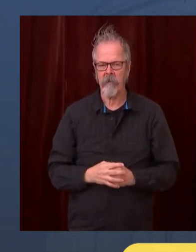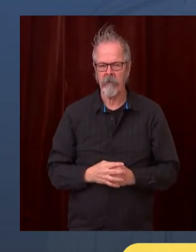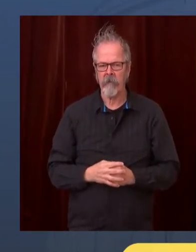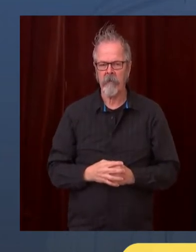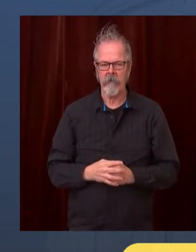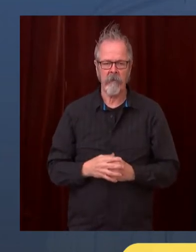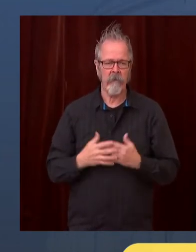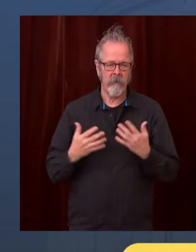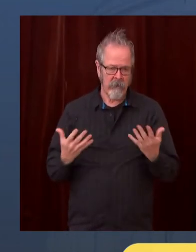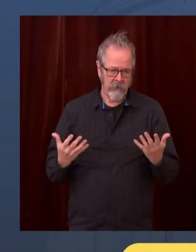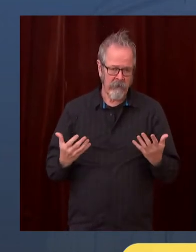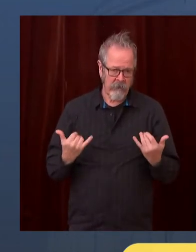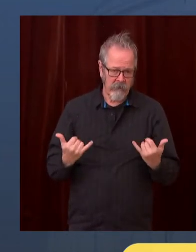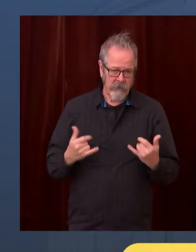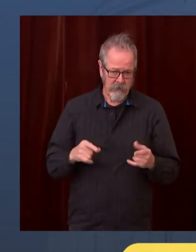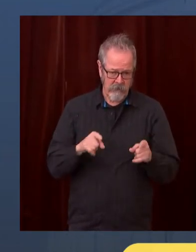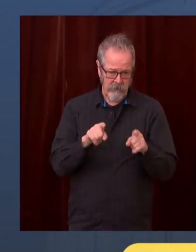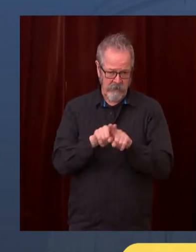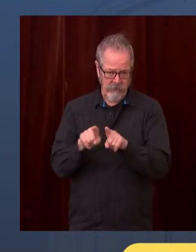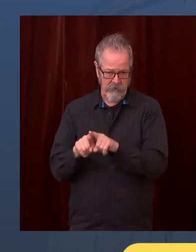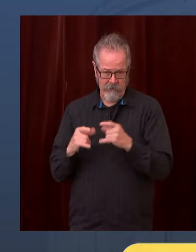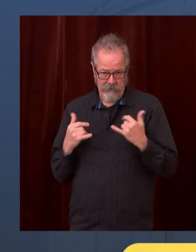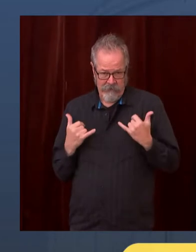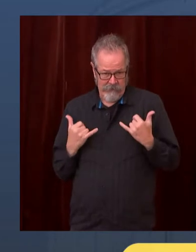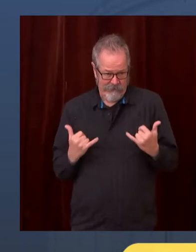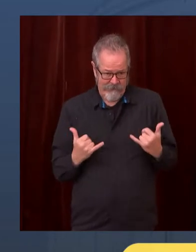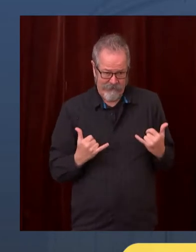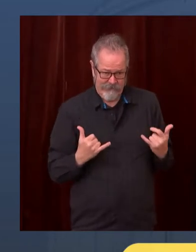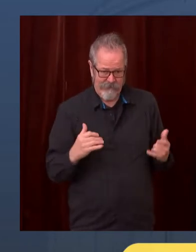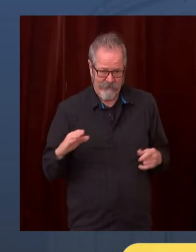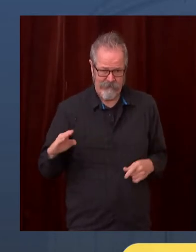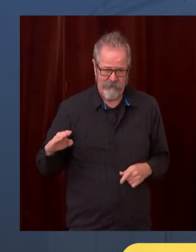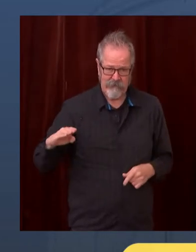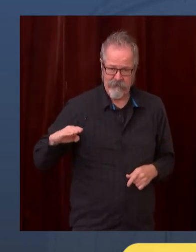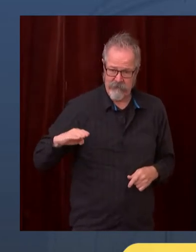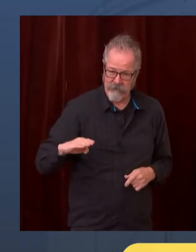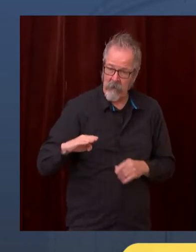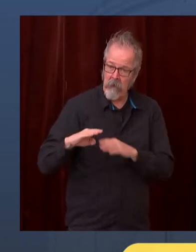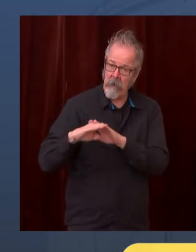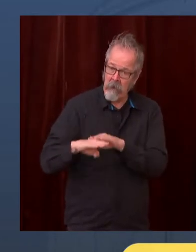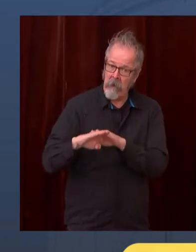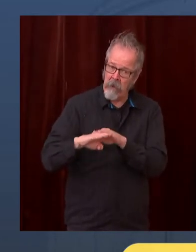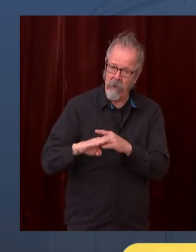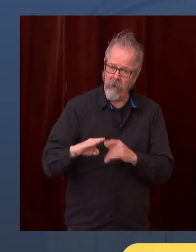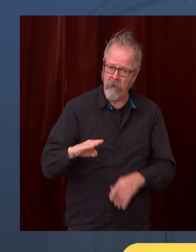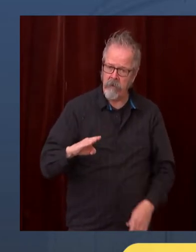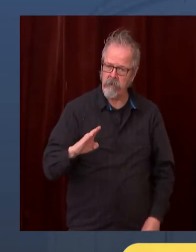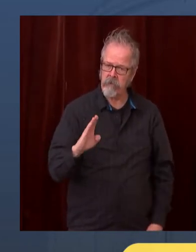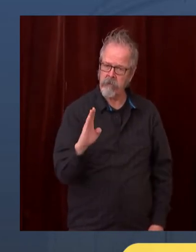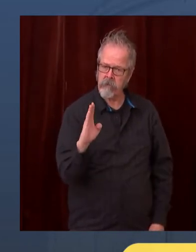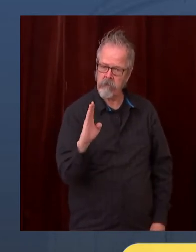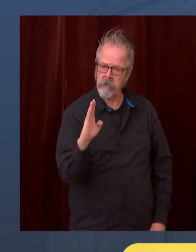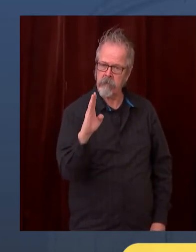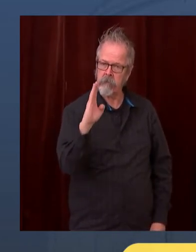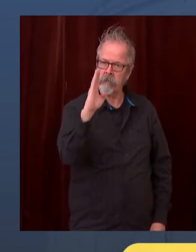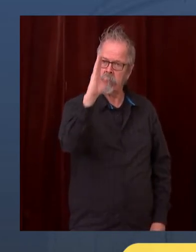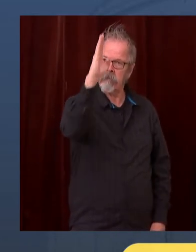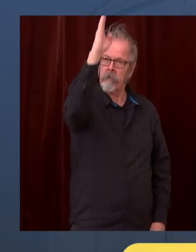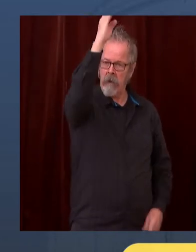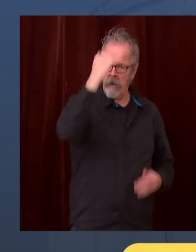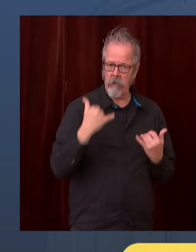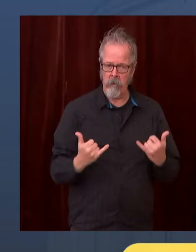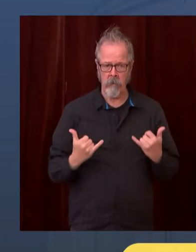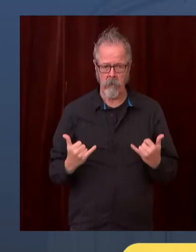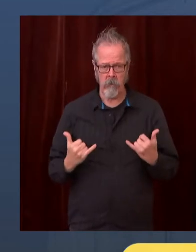onset, what we've been facing. And what we've seen is just, you know, almost a vertical curve of the